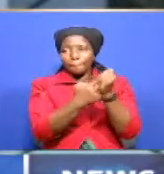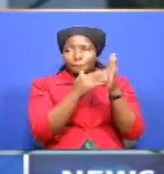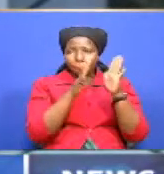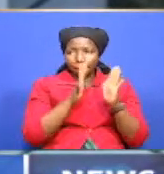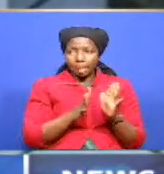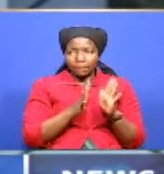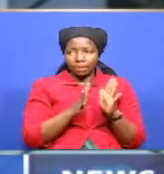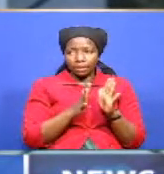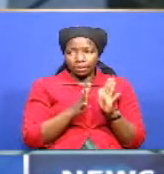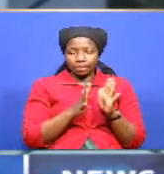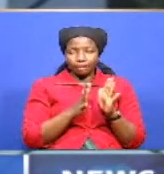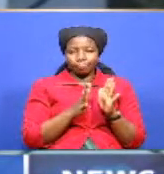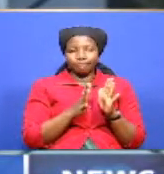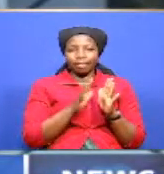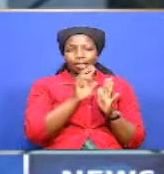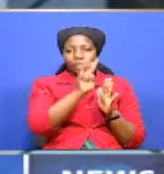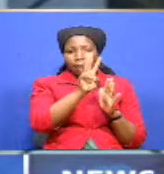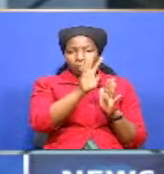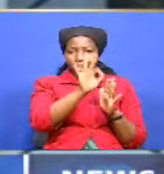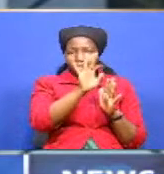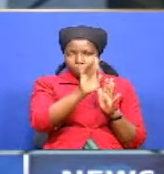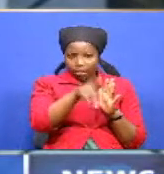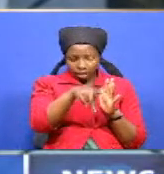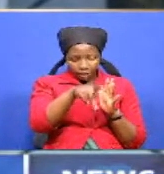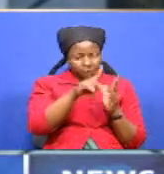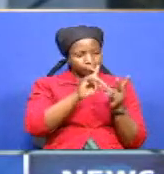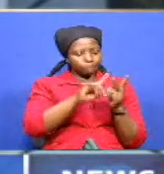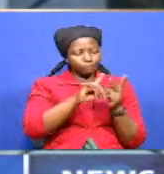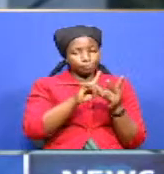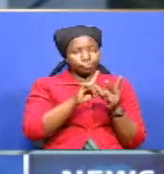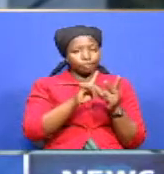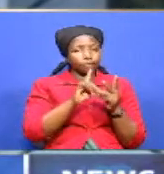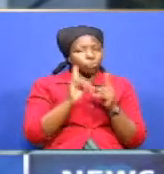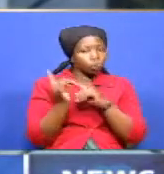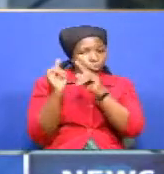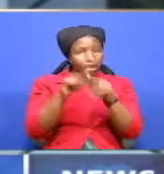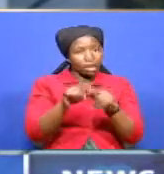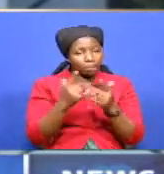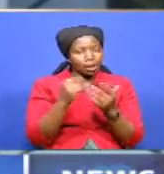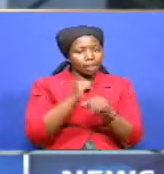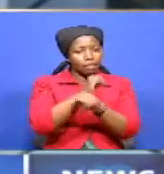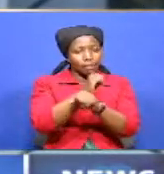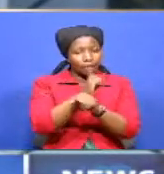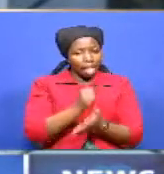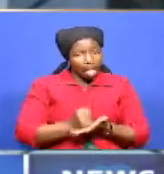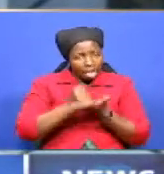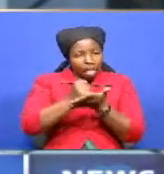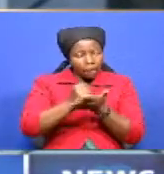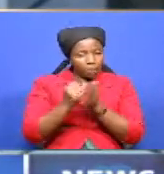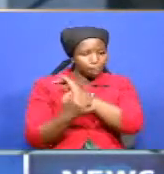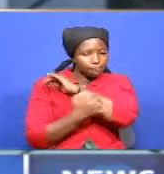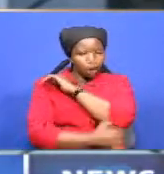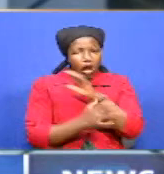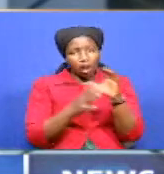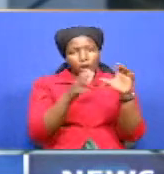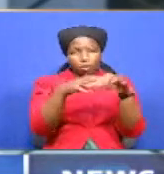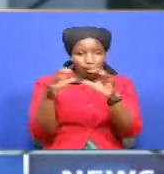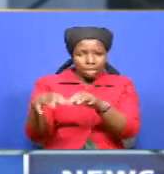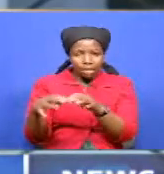notably World Food Programme, to step in and cushion the vulnerable communities